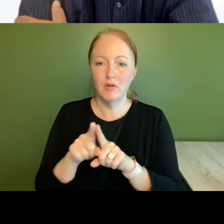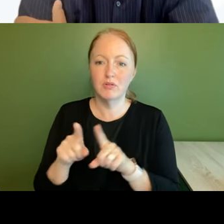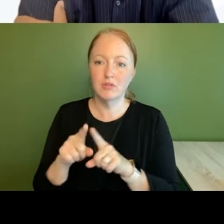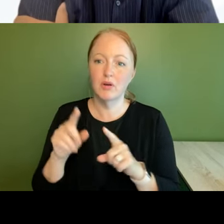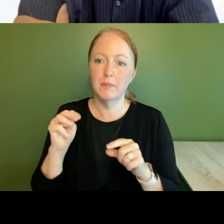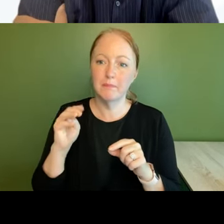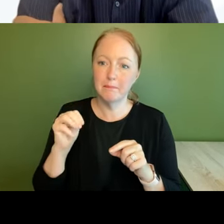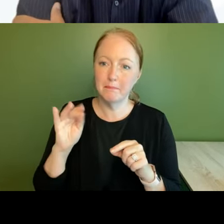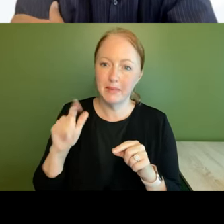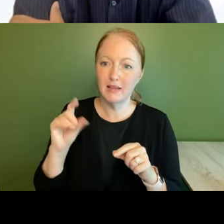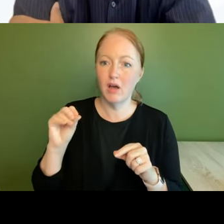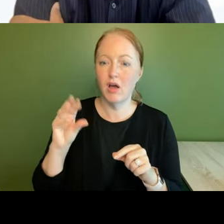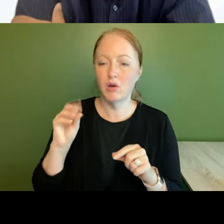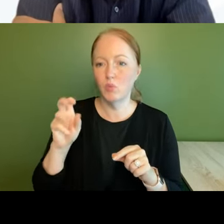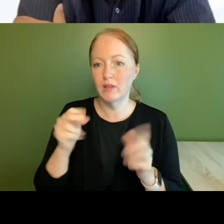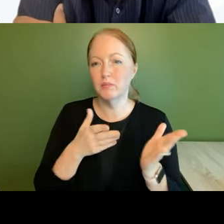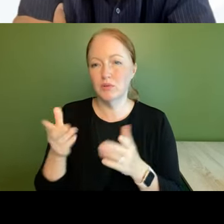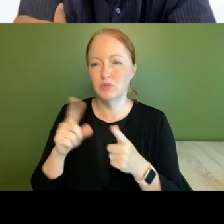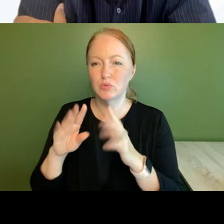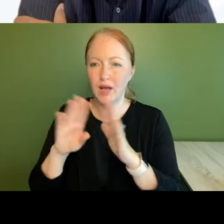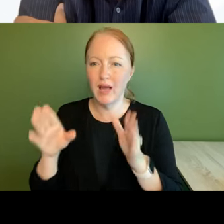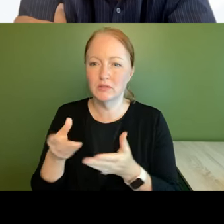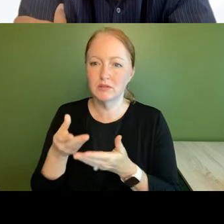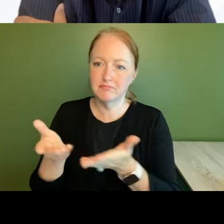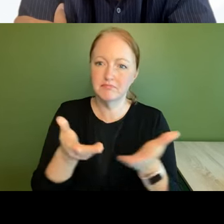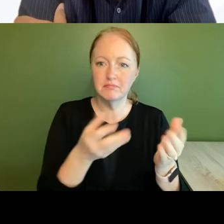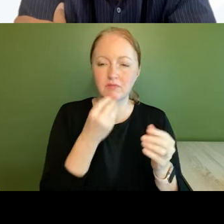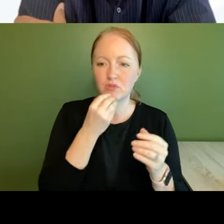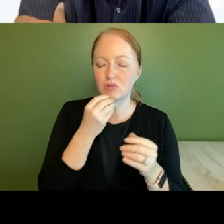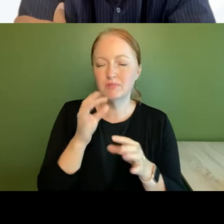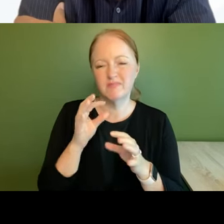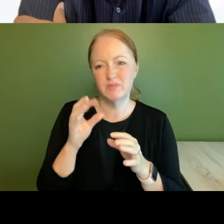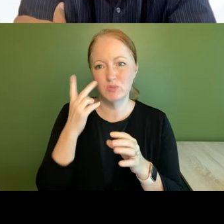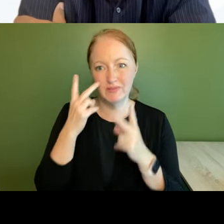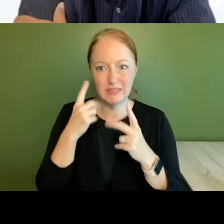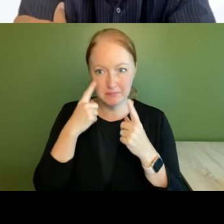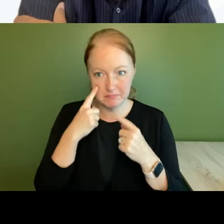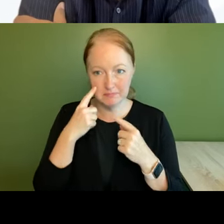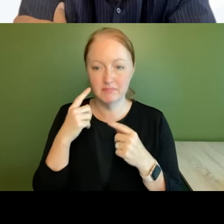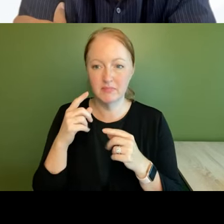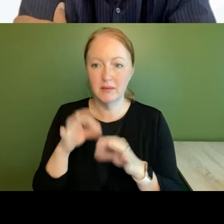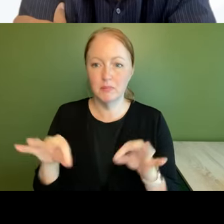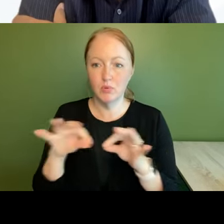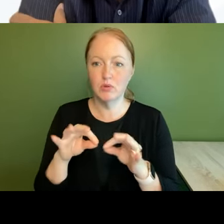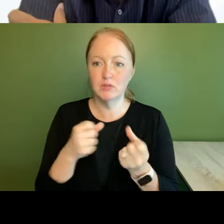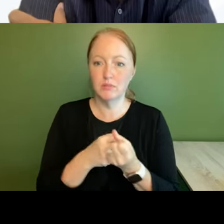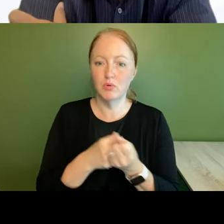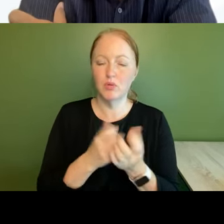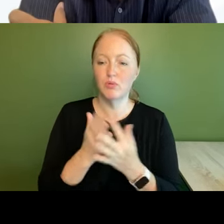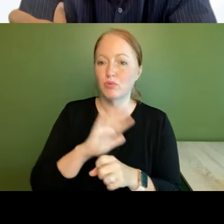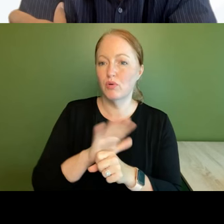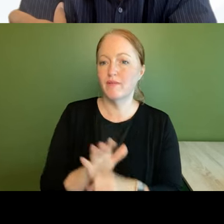on wheels and and delivering meals and homes and we've seen that firsthand the importance of those types of supports through covid